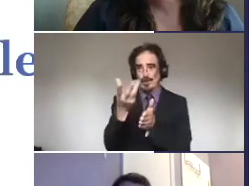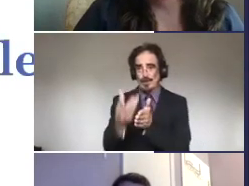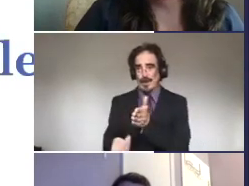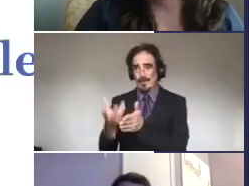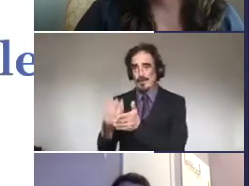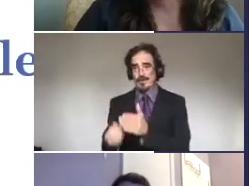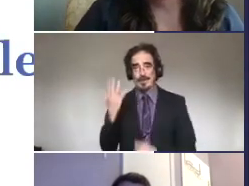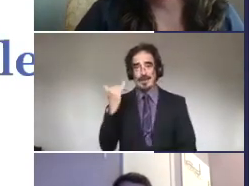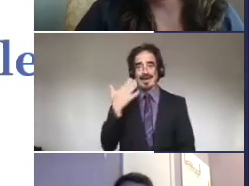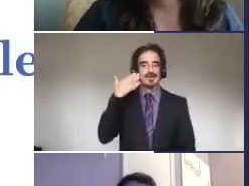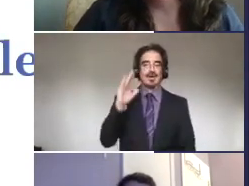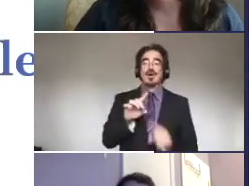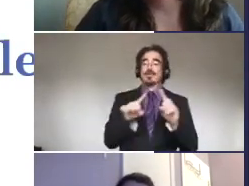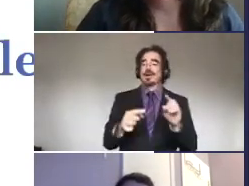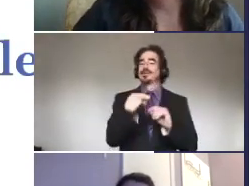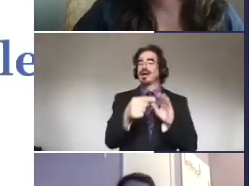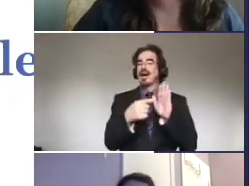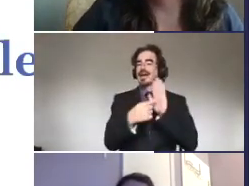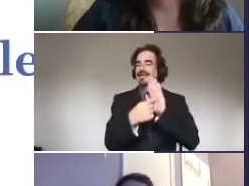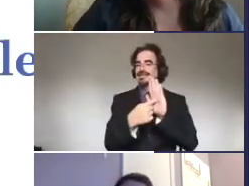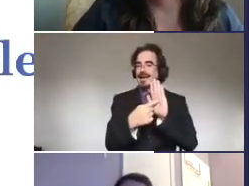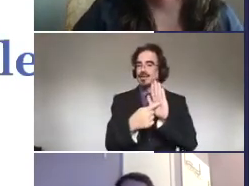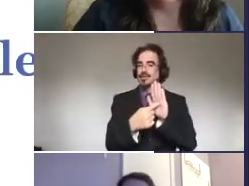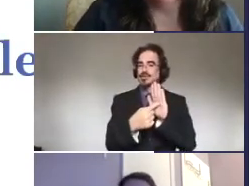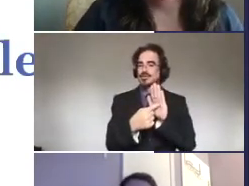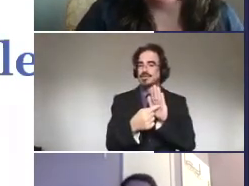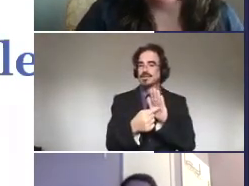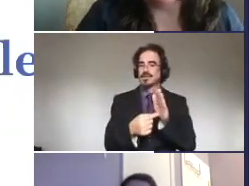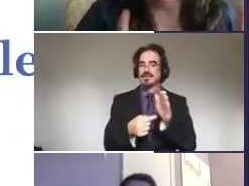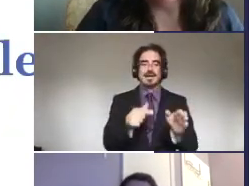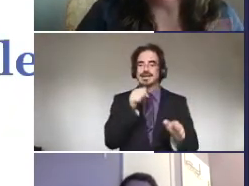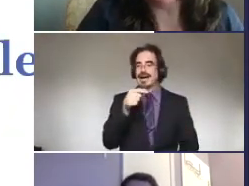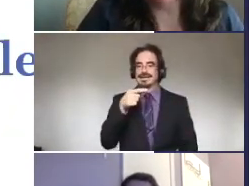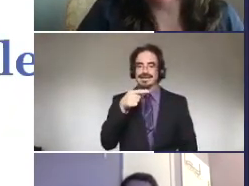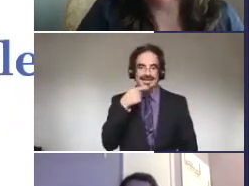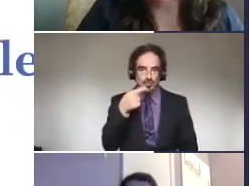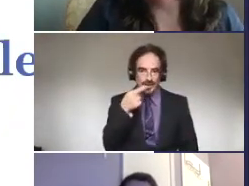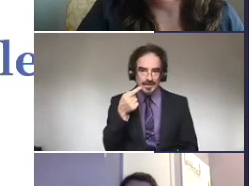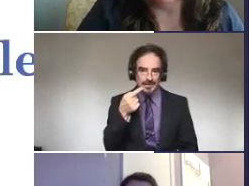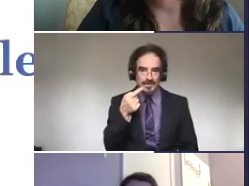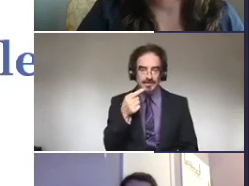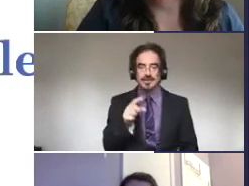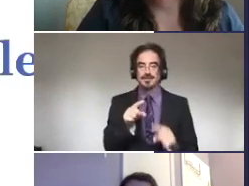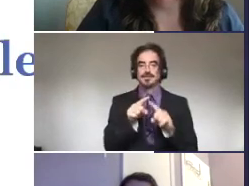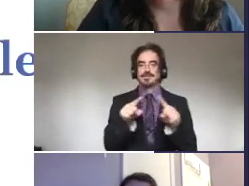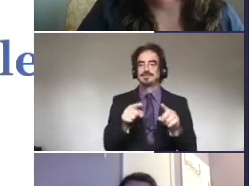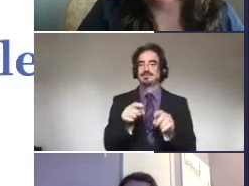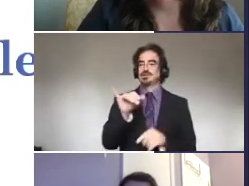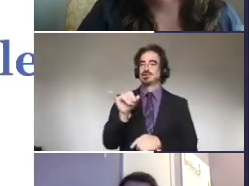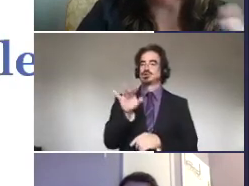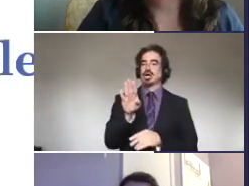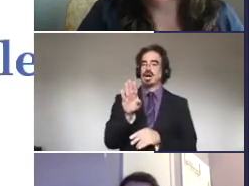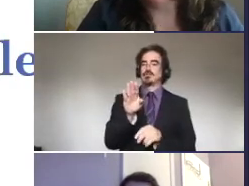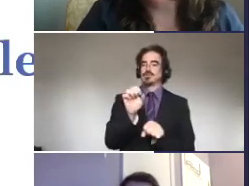Um, so here's an example. This isn't hearing necessarily, but, um, job requirements, you know,